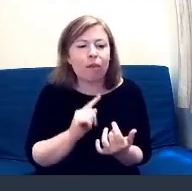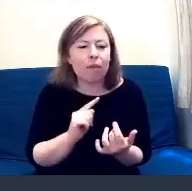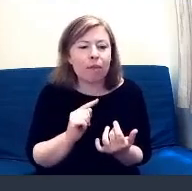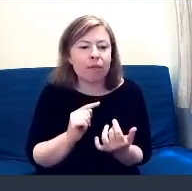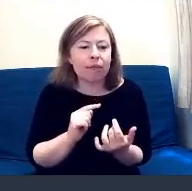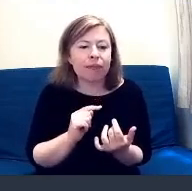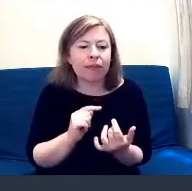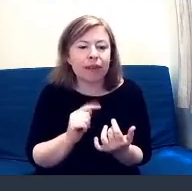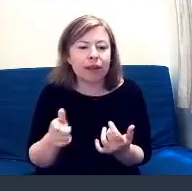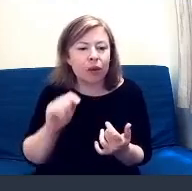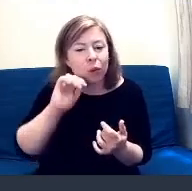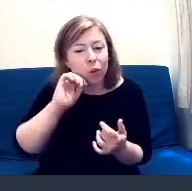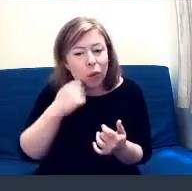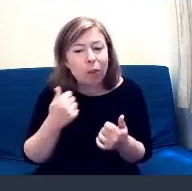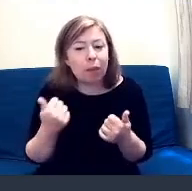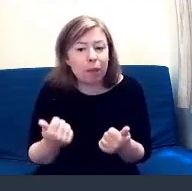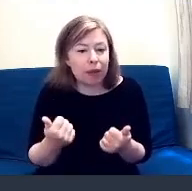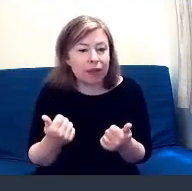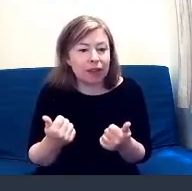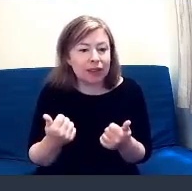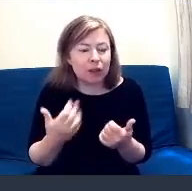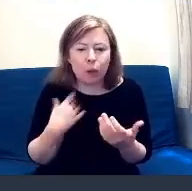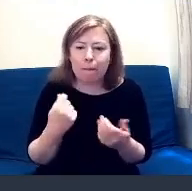would also be good to make it a bit more interactive.